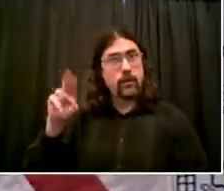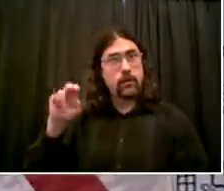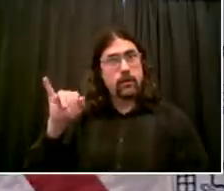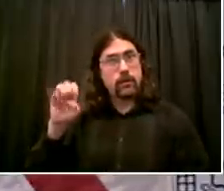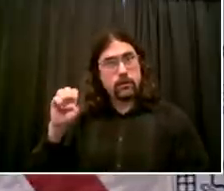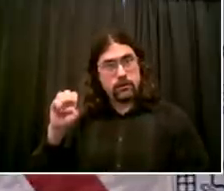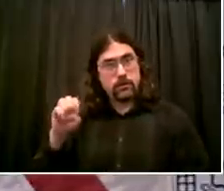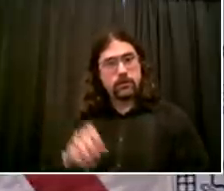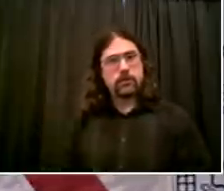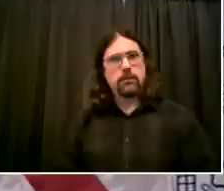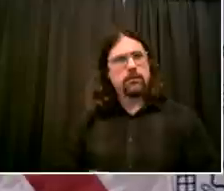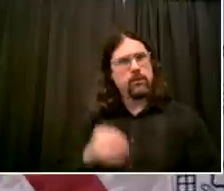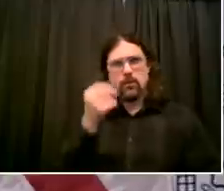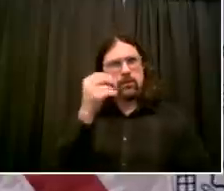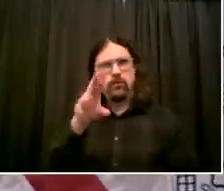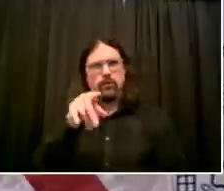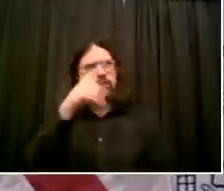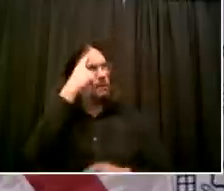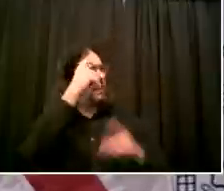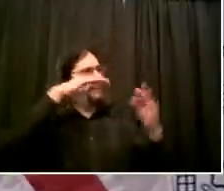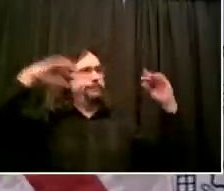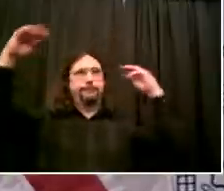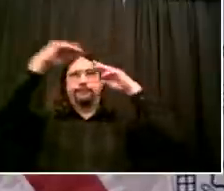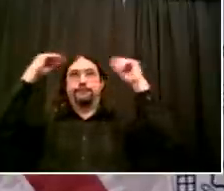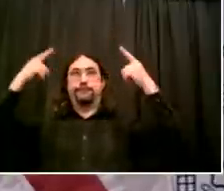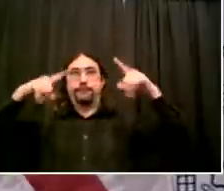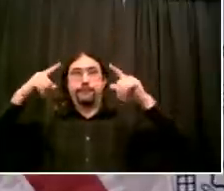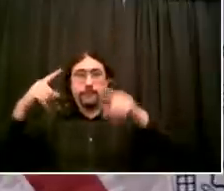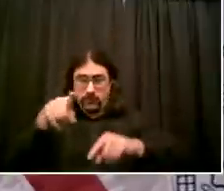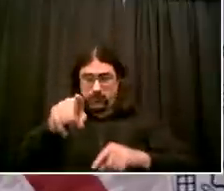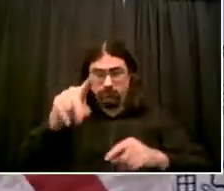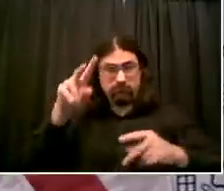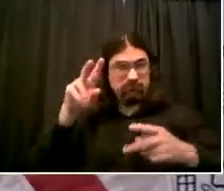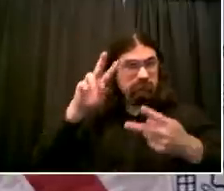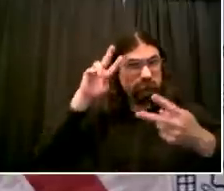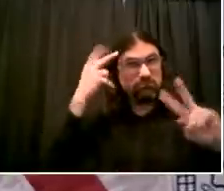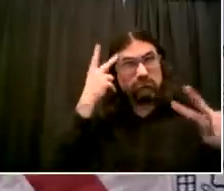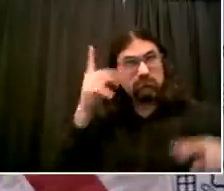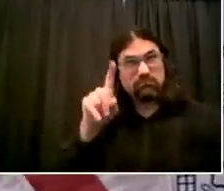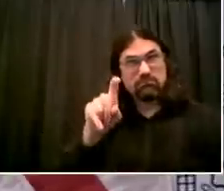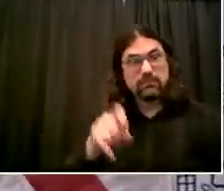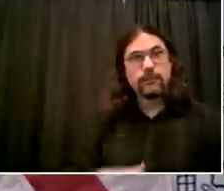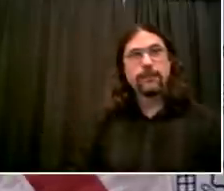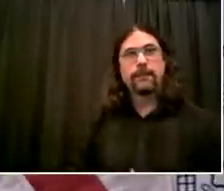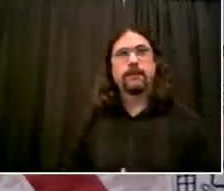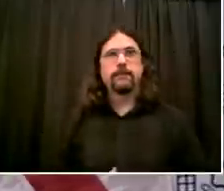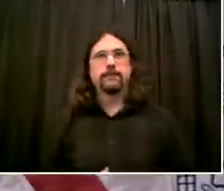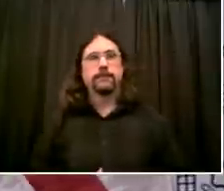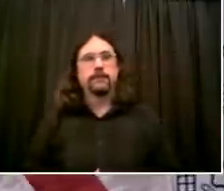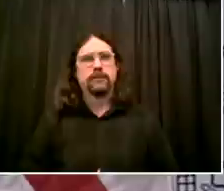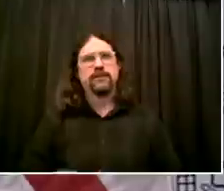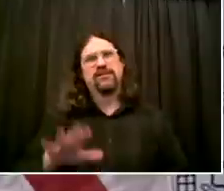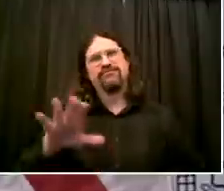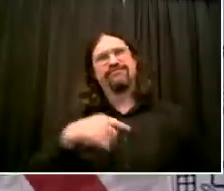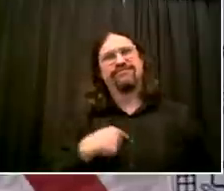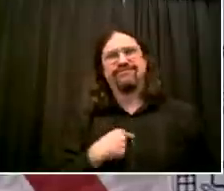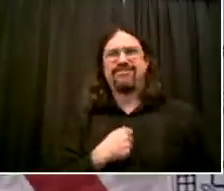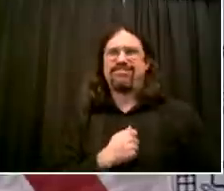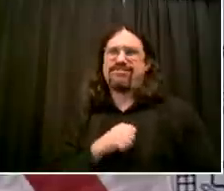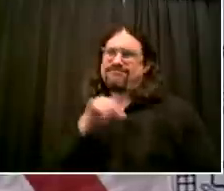think the world of Bernie Sanders, I wish he was the Democratic nominee. I wish he was the next president. I mean, profoundly, but